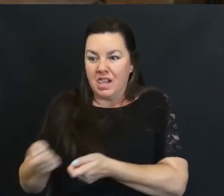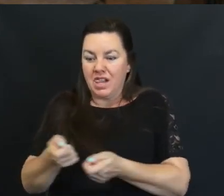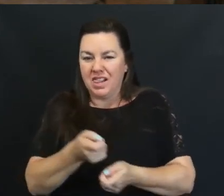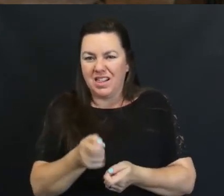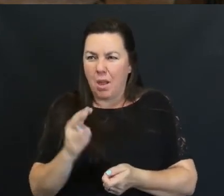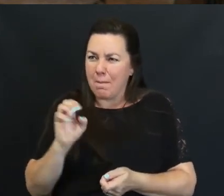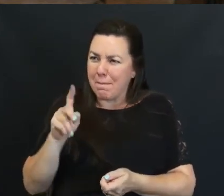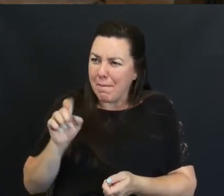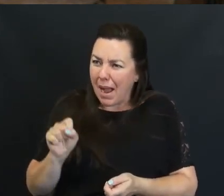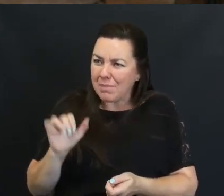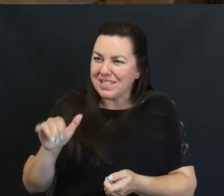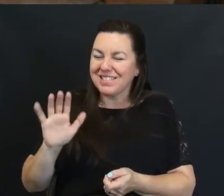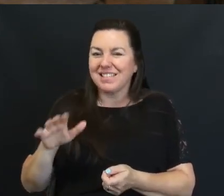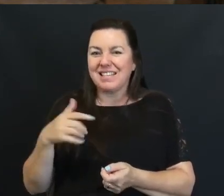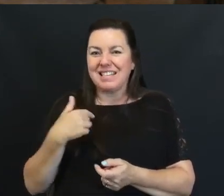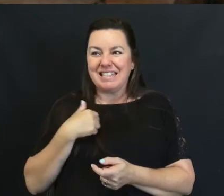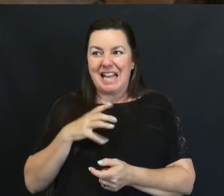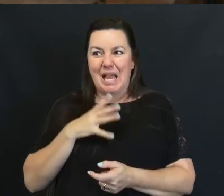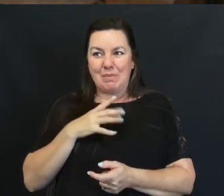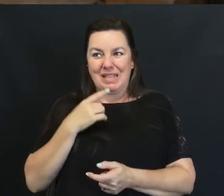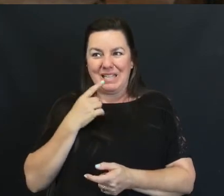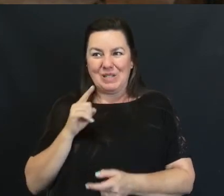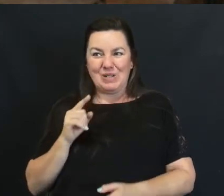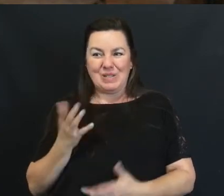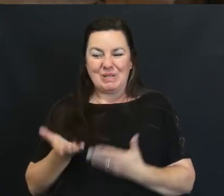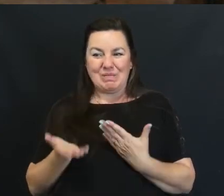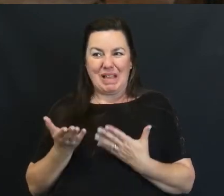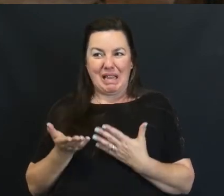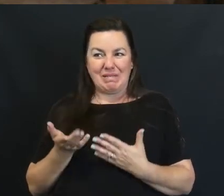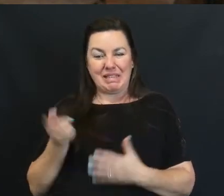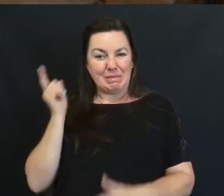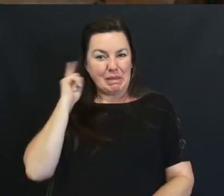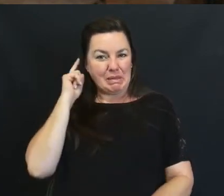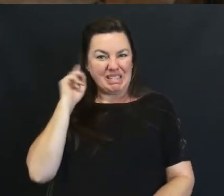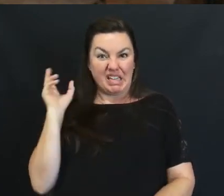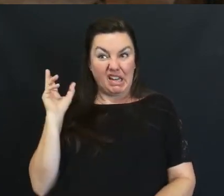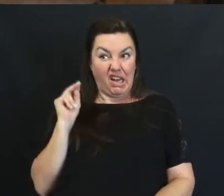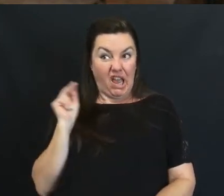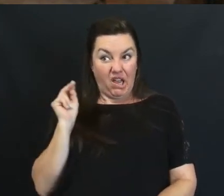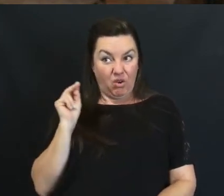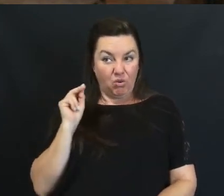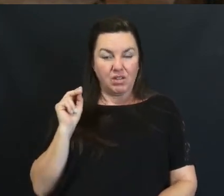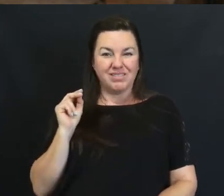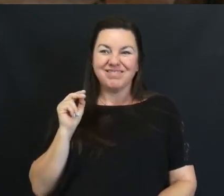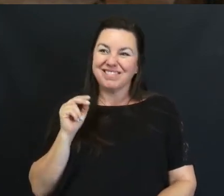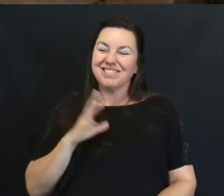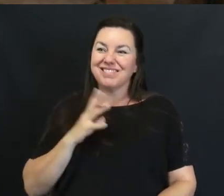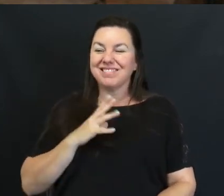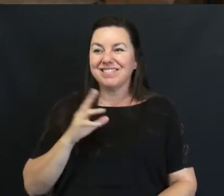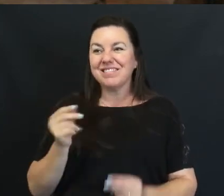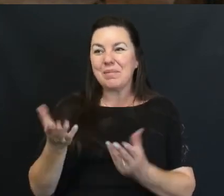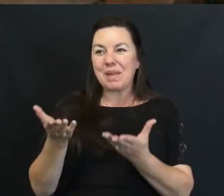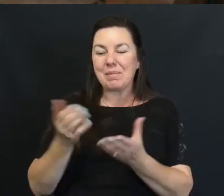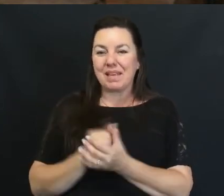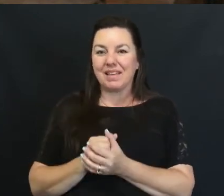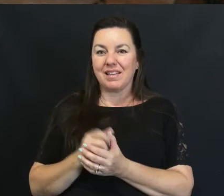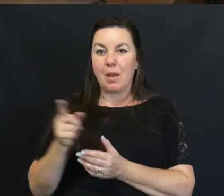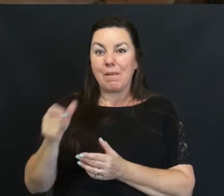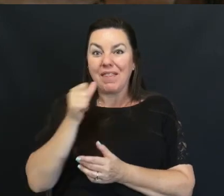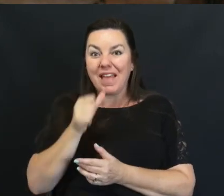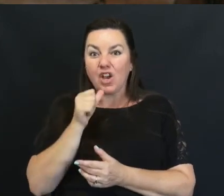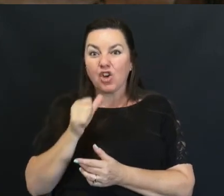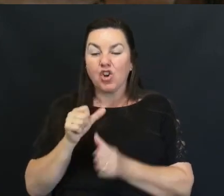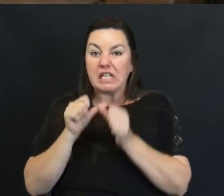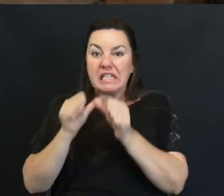Told Her Maybe But In My Head It Was No But This Girl Was Very Persistent She